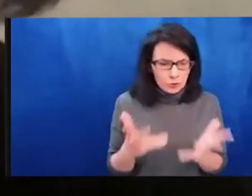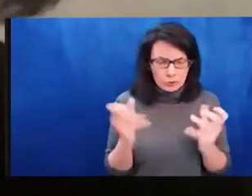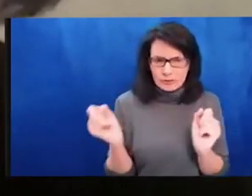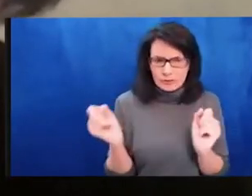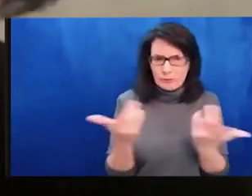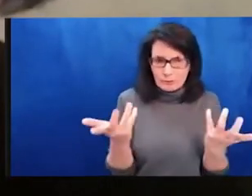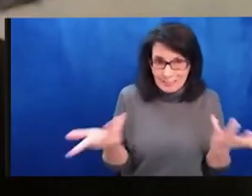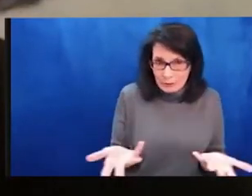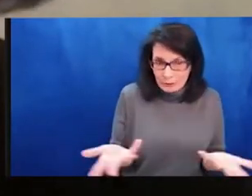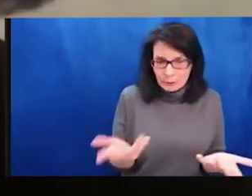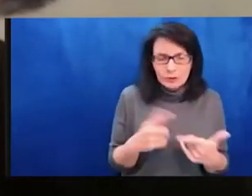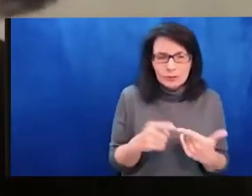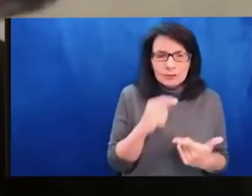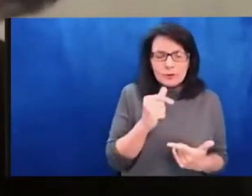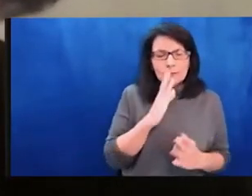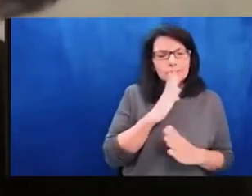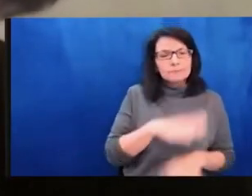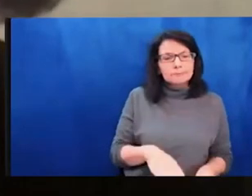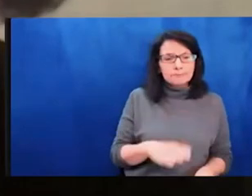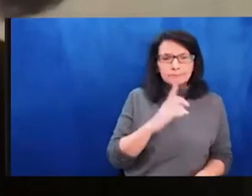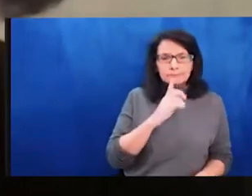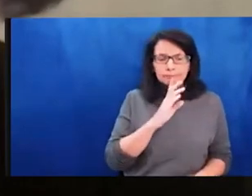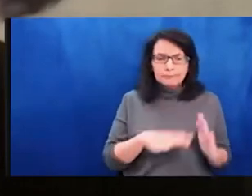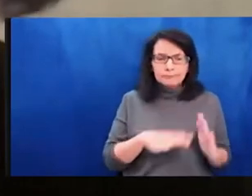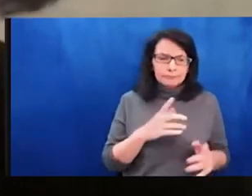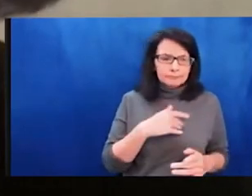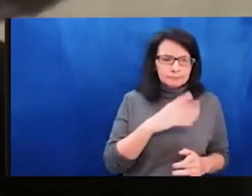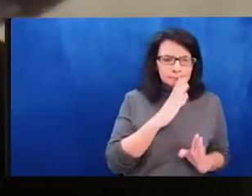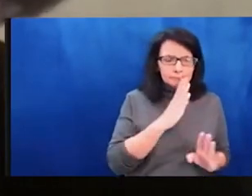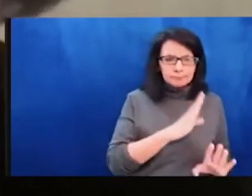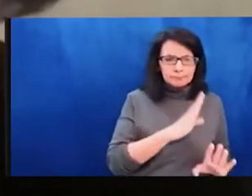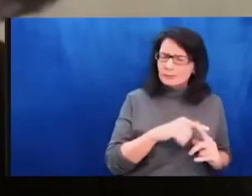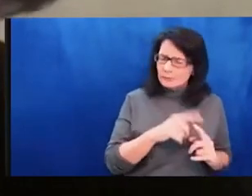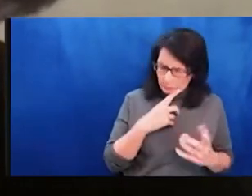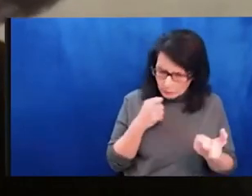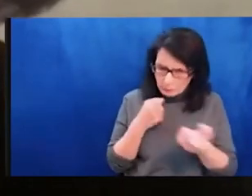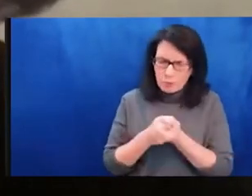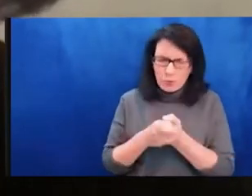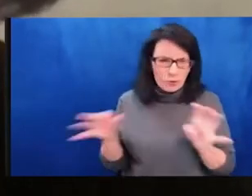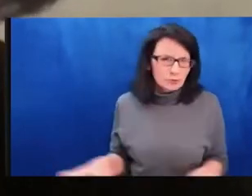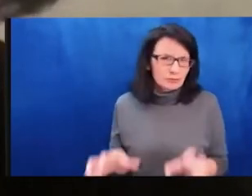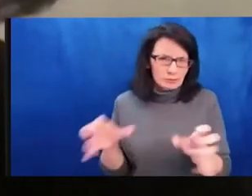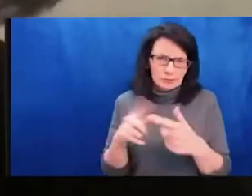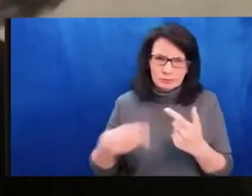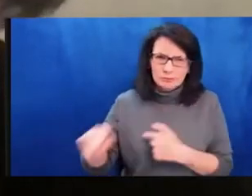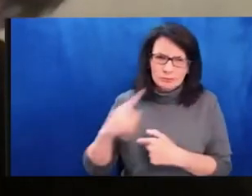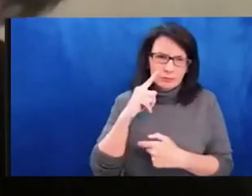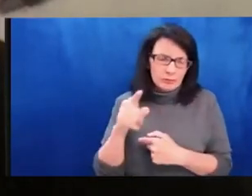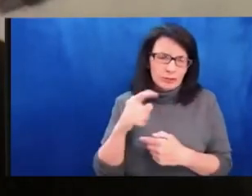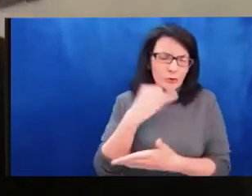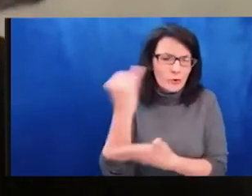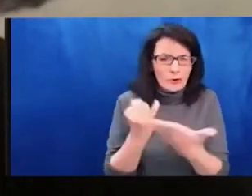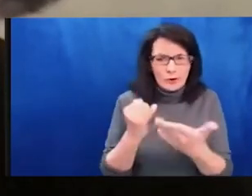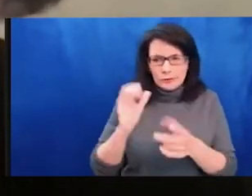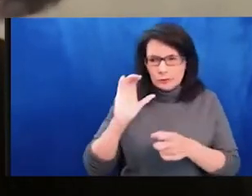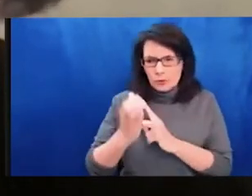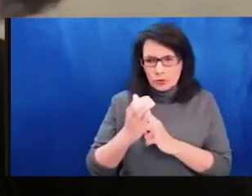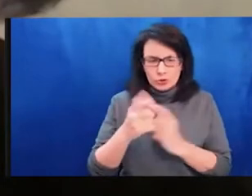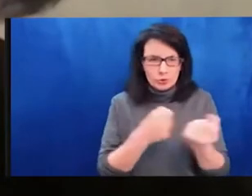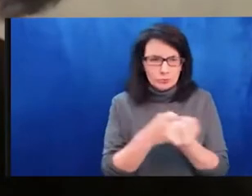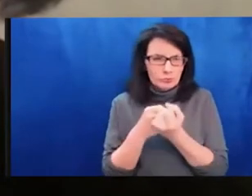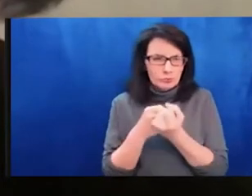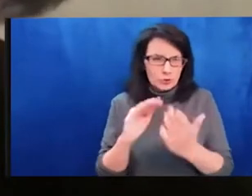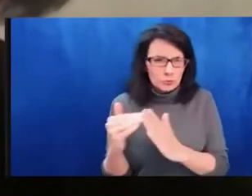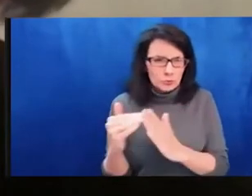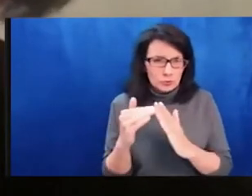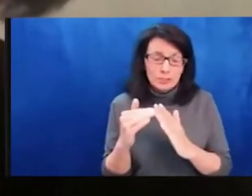friends, and allies. And very grateful to Creative Time and Verily Center for organizing this event this evening. And also